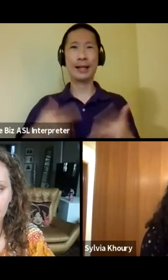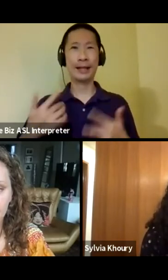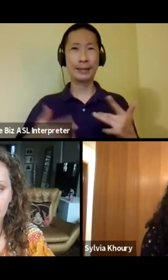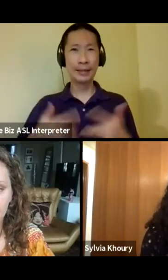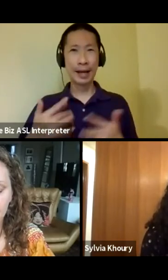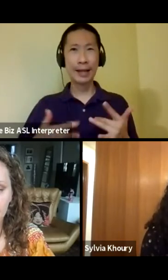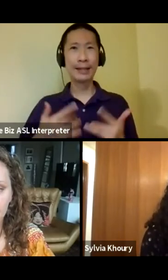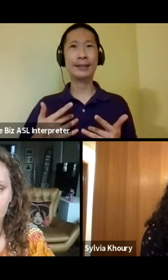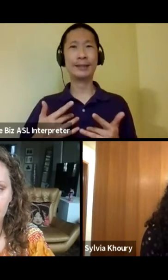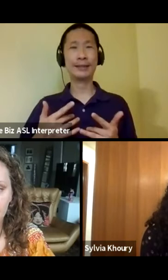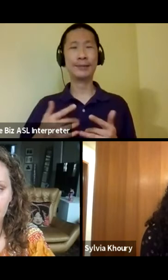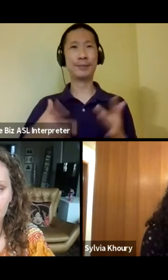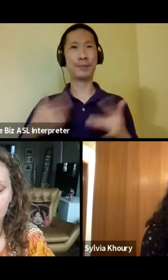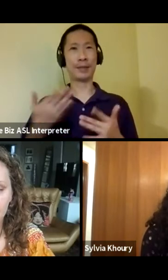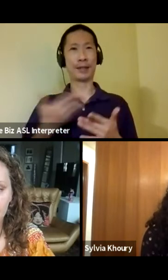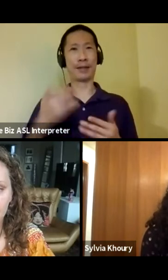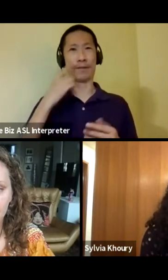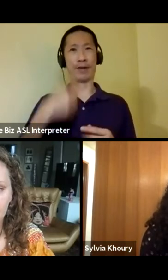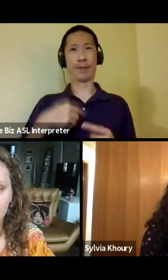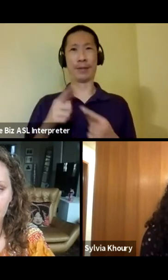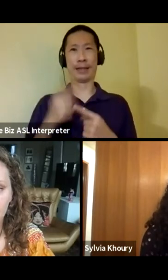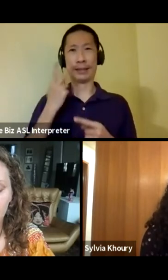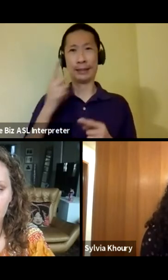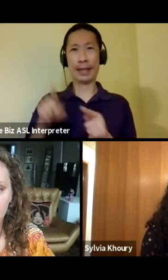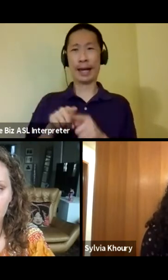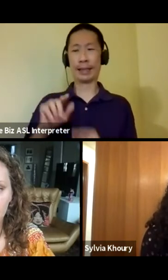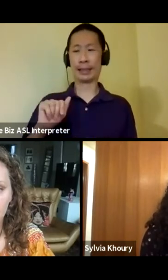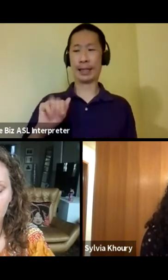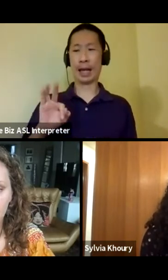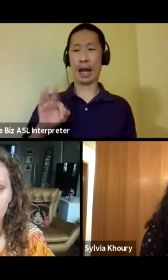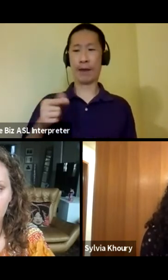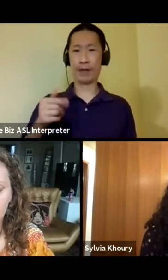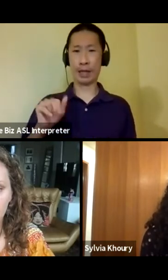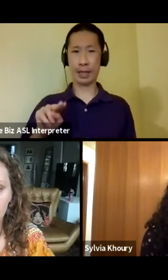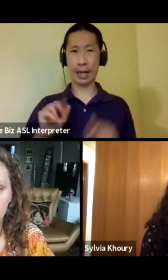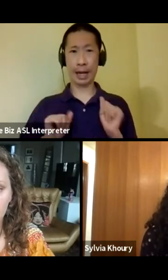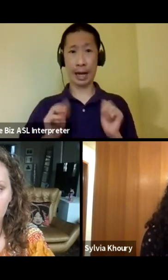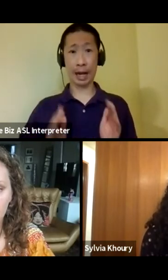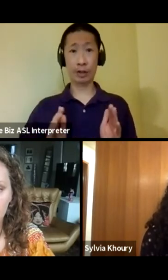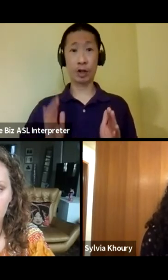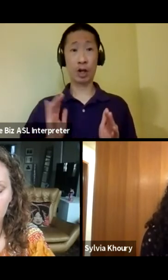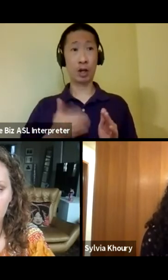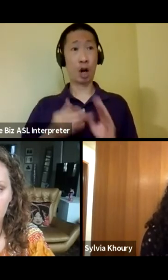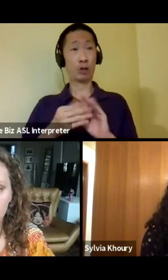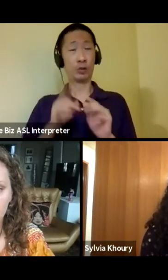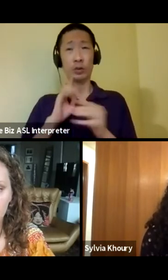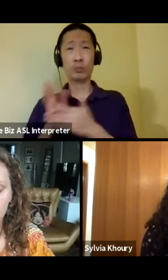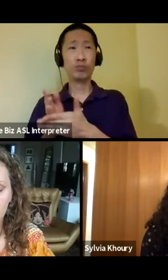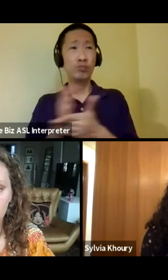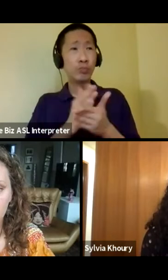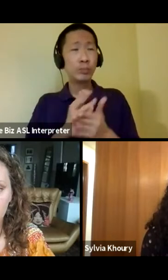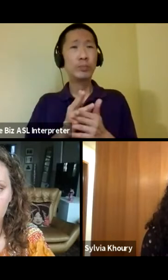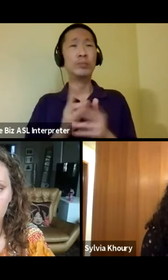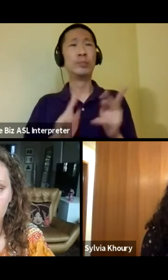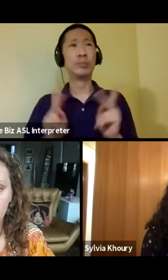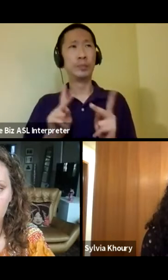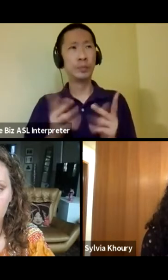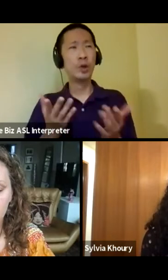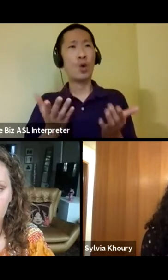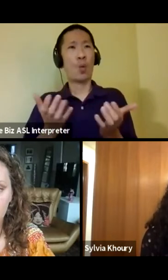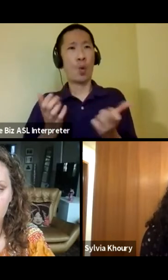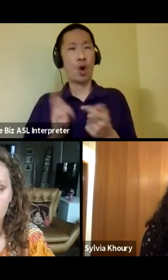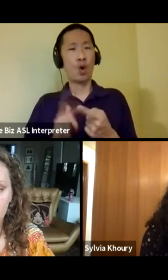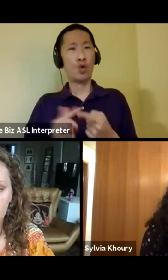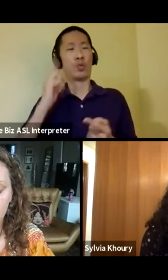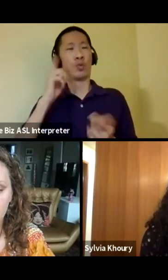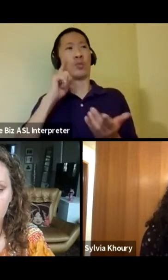exciting thing for me to see as an Afghan actor, that our stories are being heard, they're being told, people want to